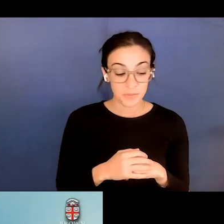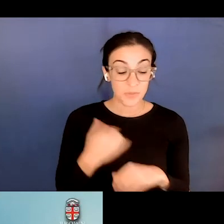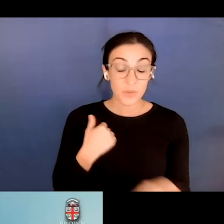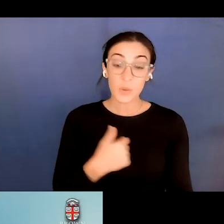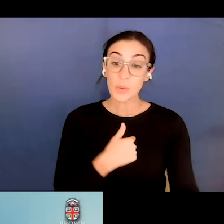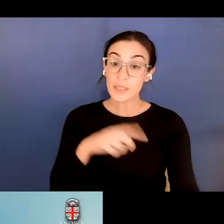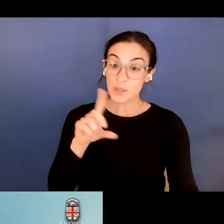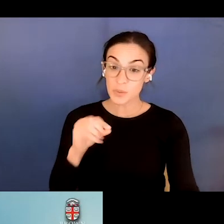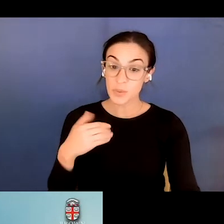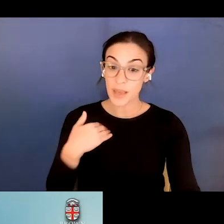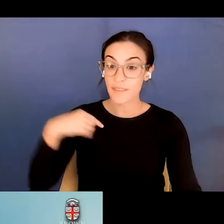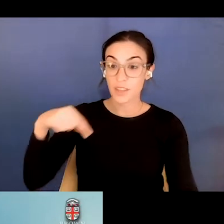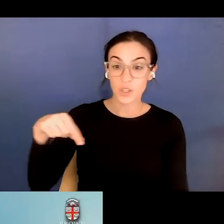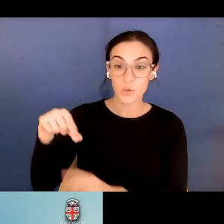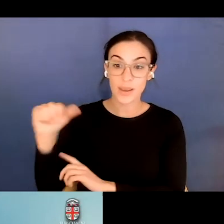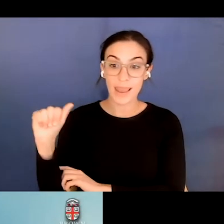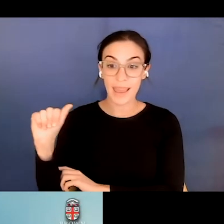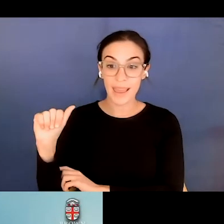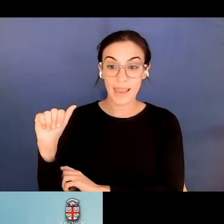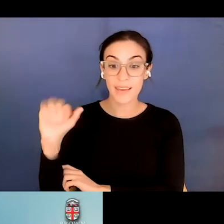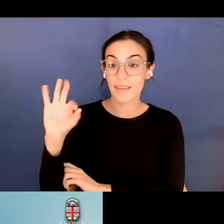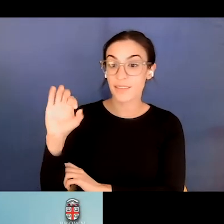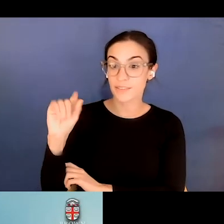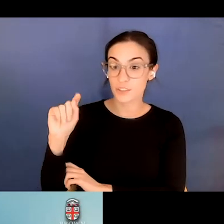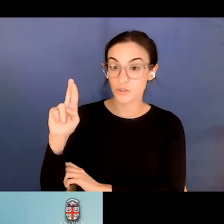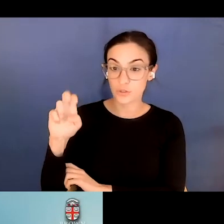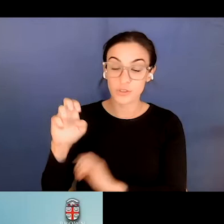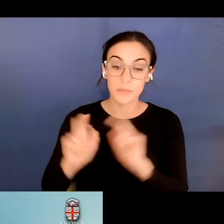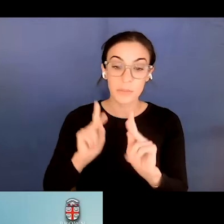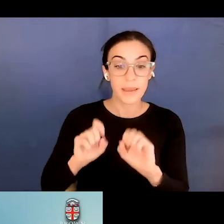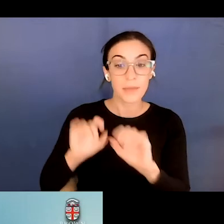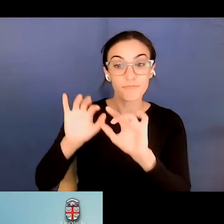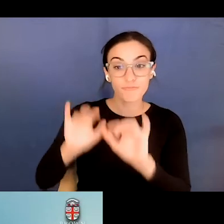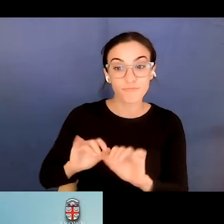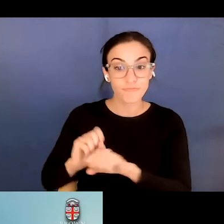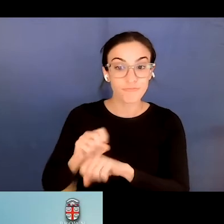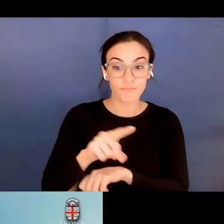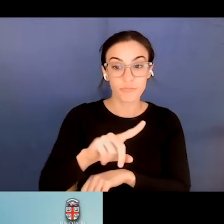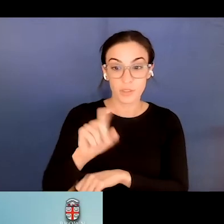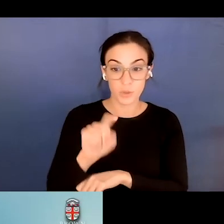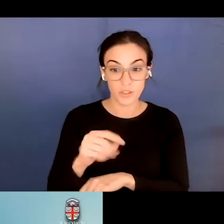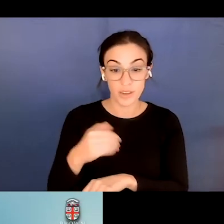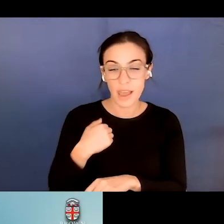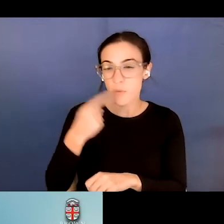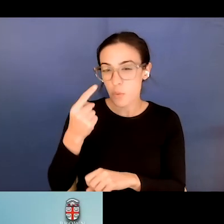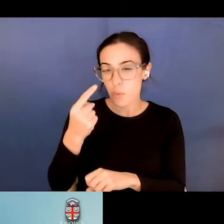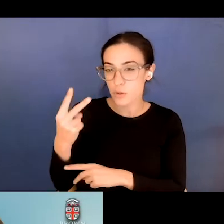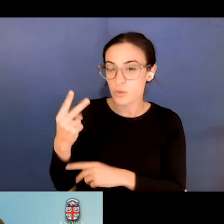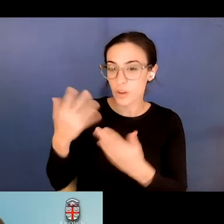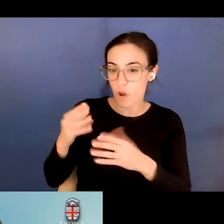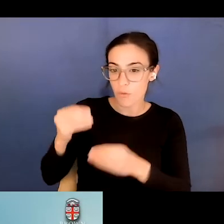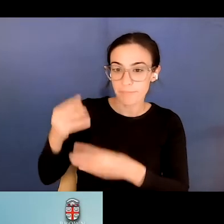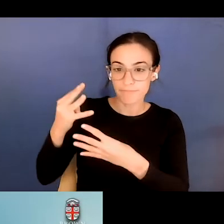we do have the Q and a feature that people can, um, type in a question. I do have one or two that, that are already